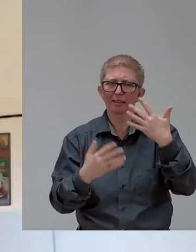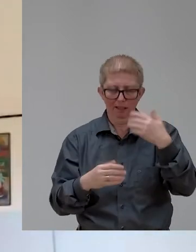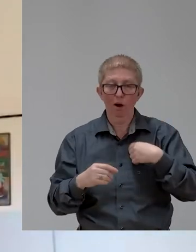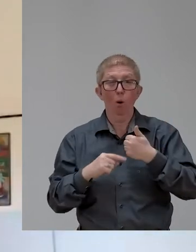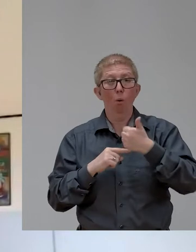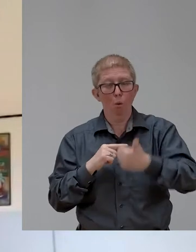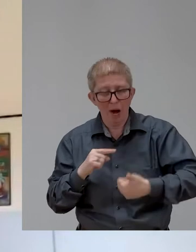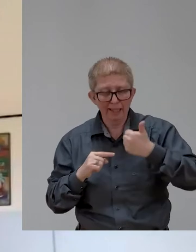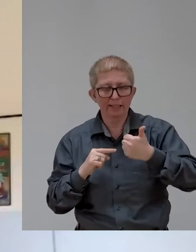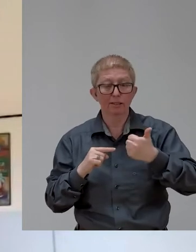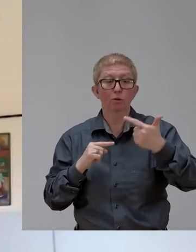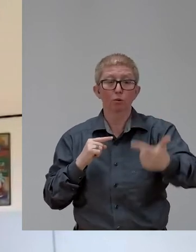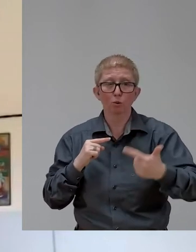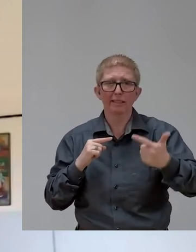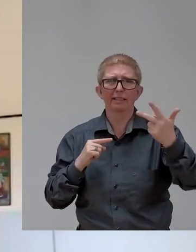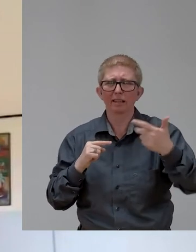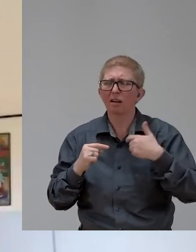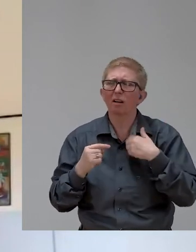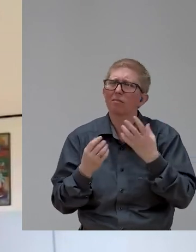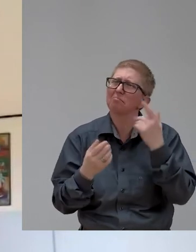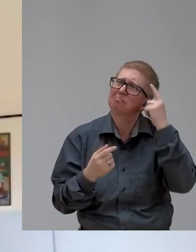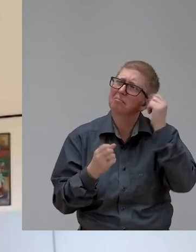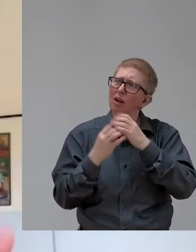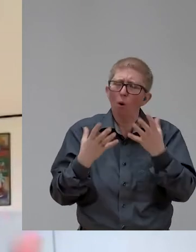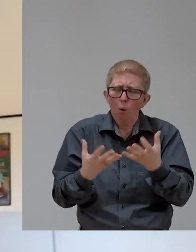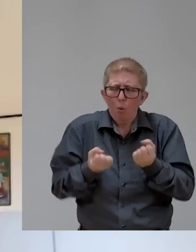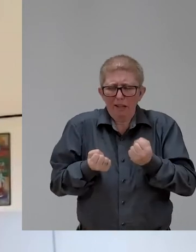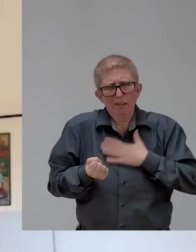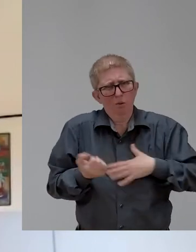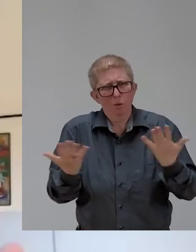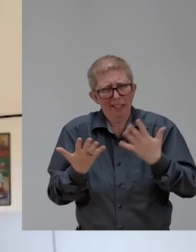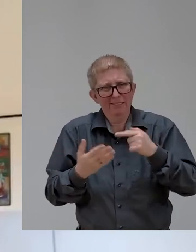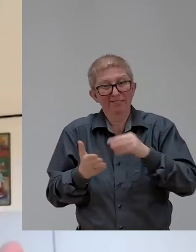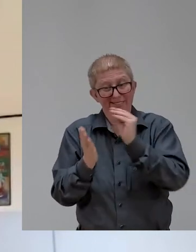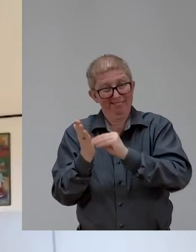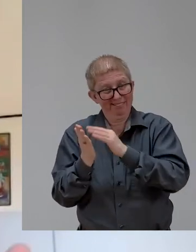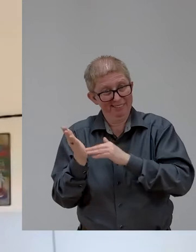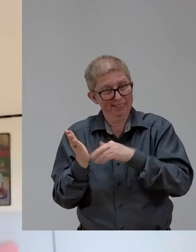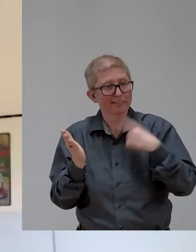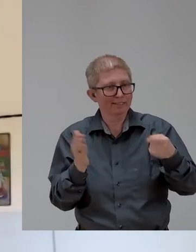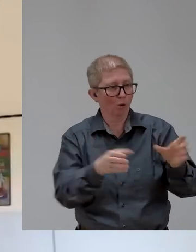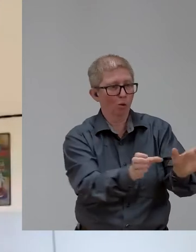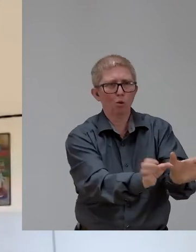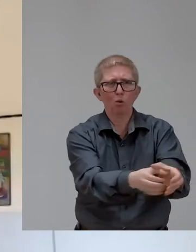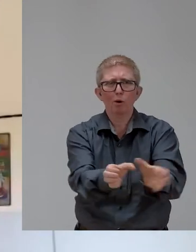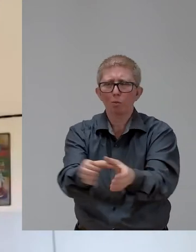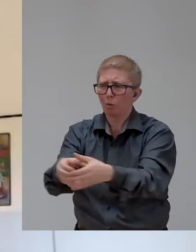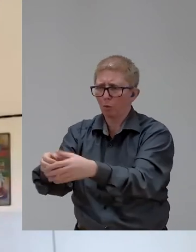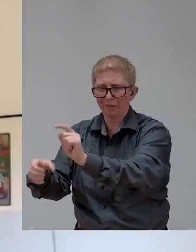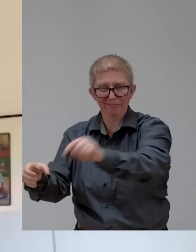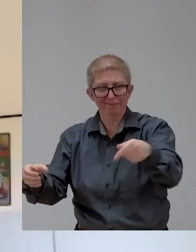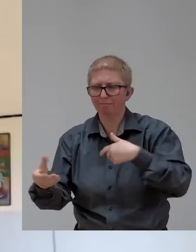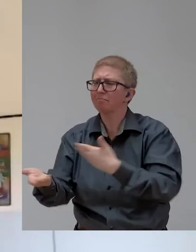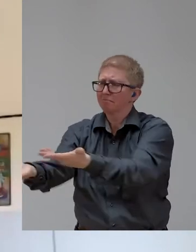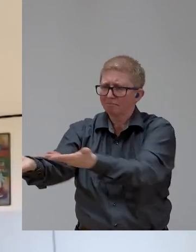your stakeholders to meet you where they are on a number of different topics. Knowledge. Get the bedrock of information into your